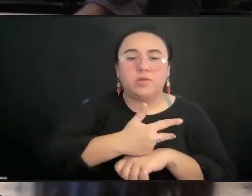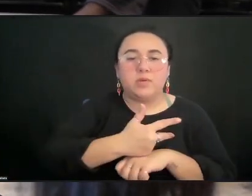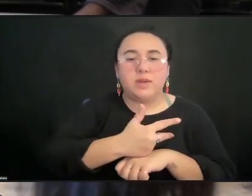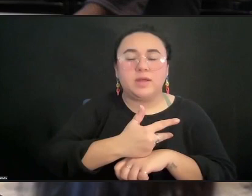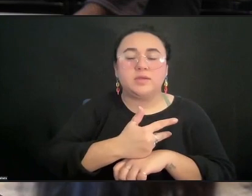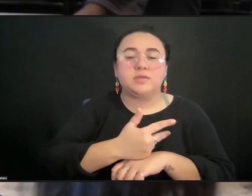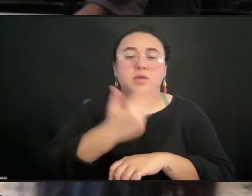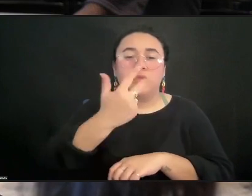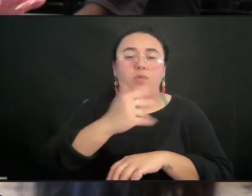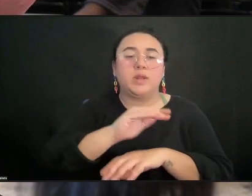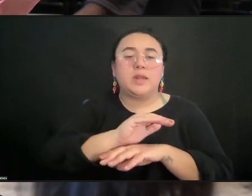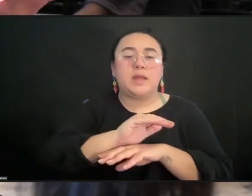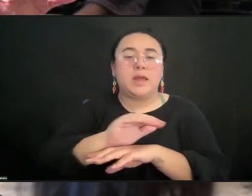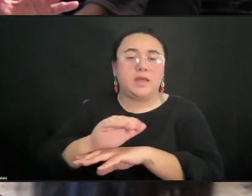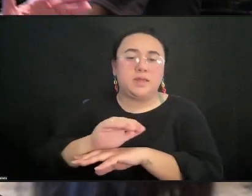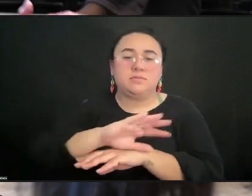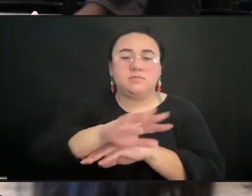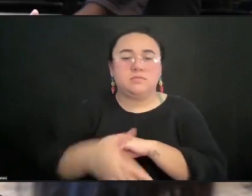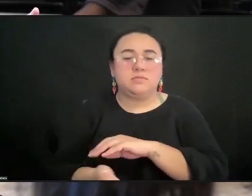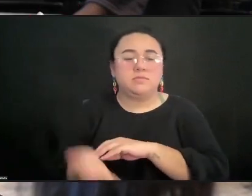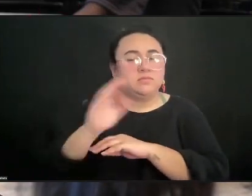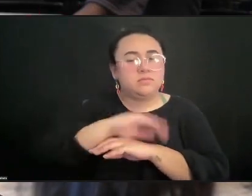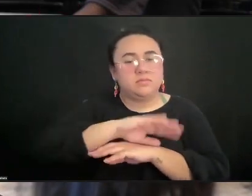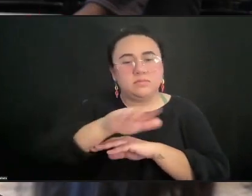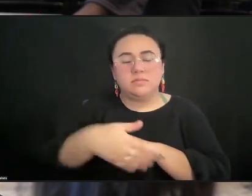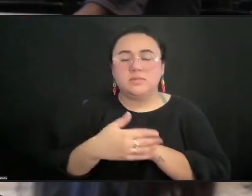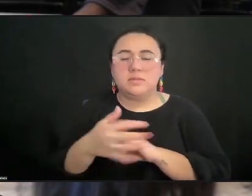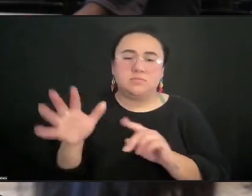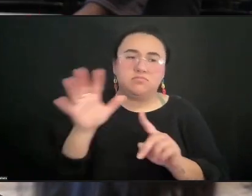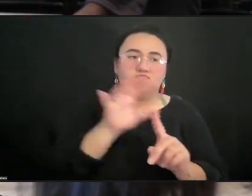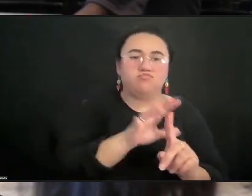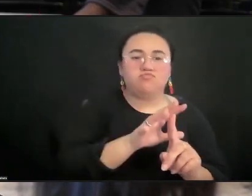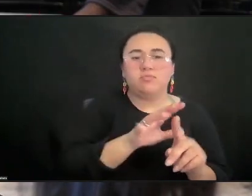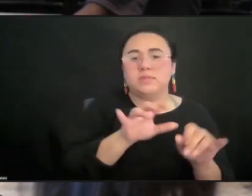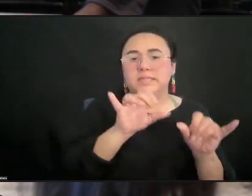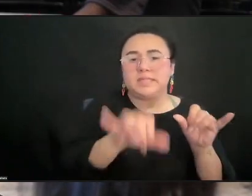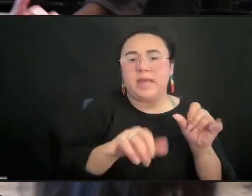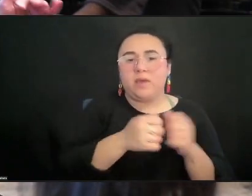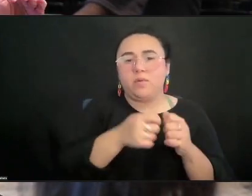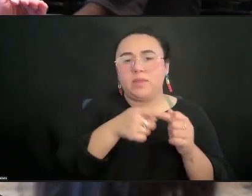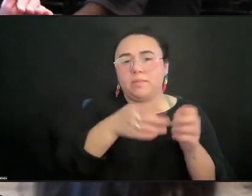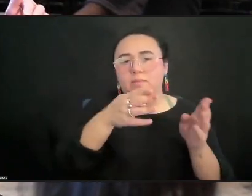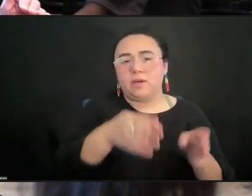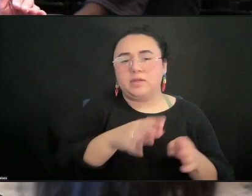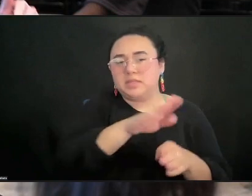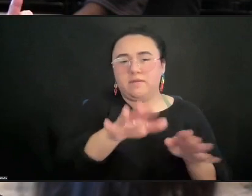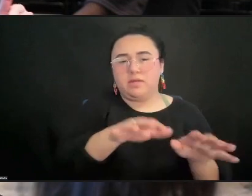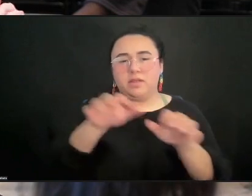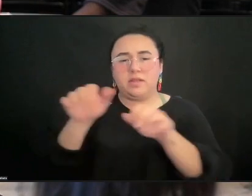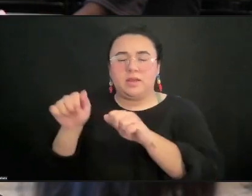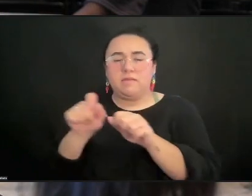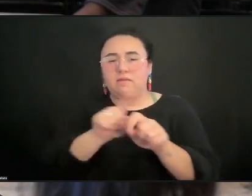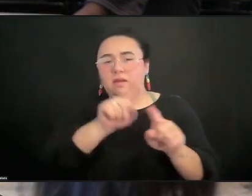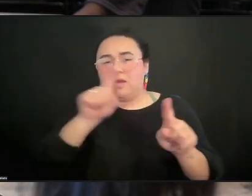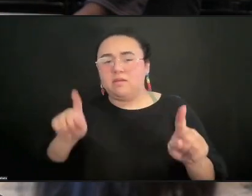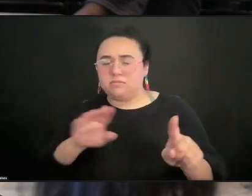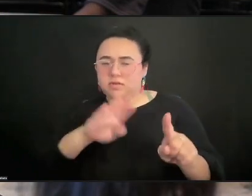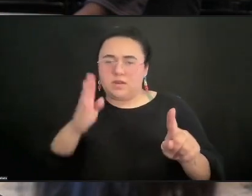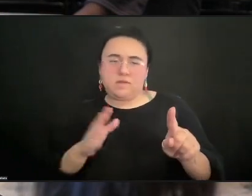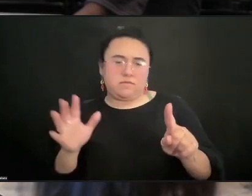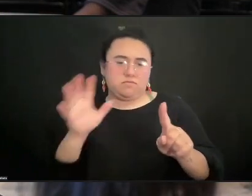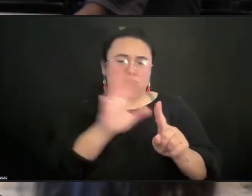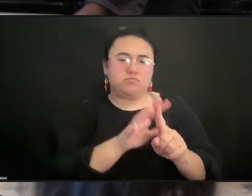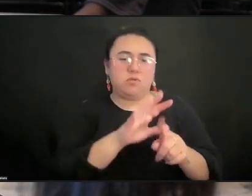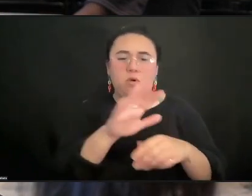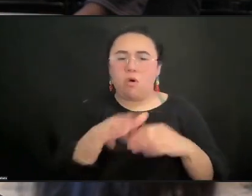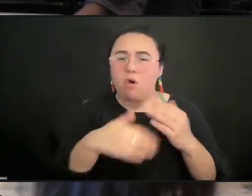and that includes children all the way up to elders in the community. And every single person, including